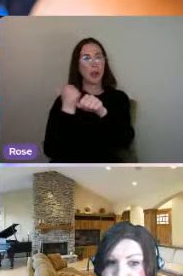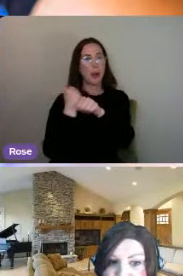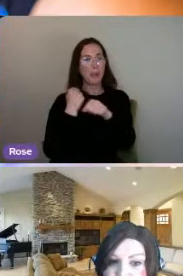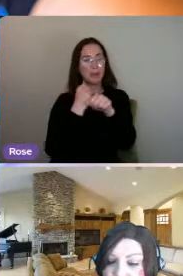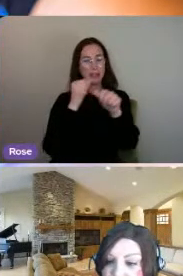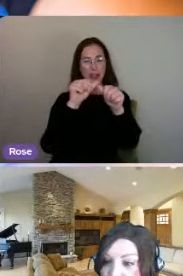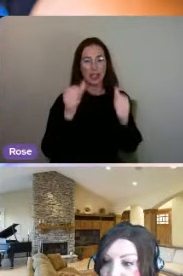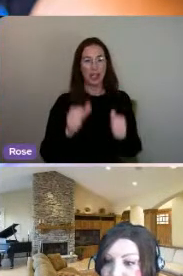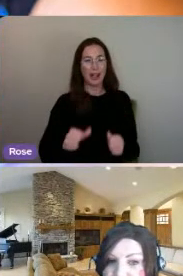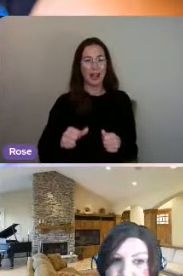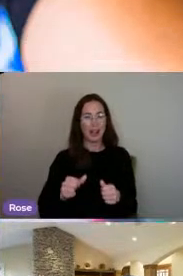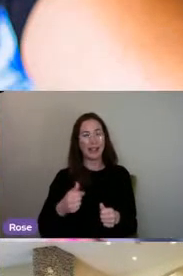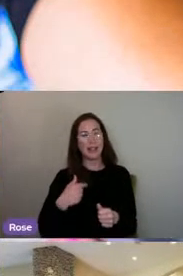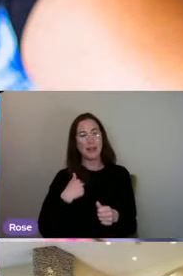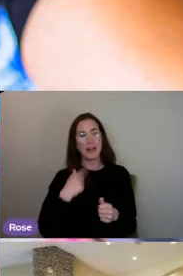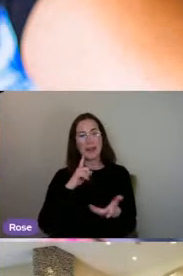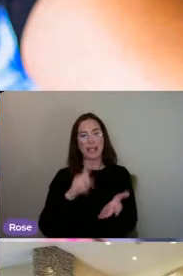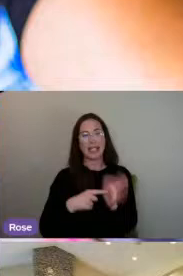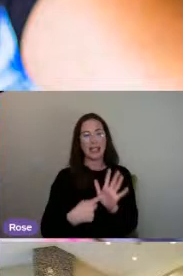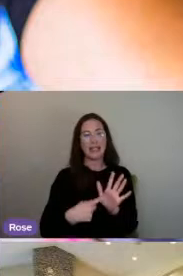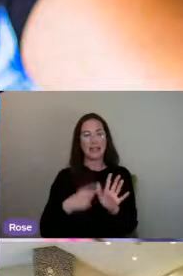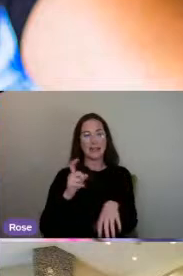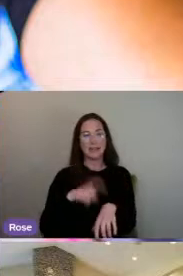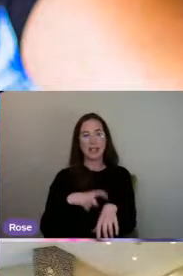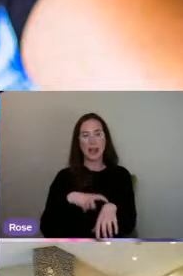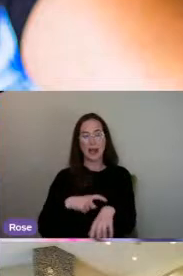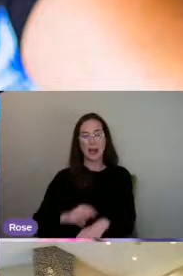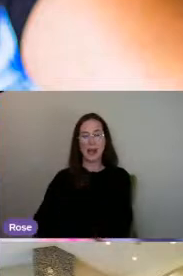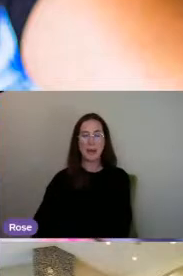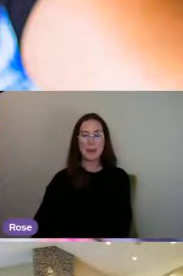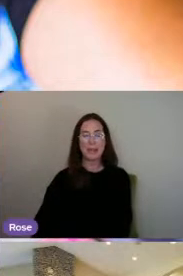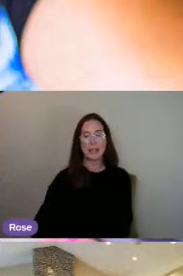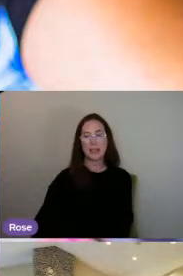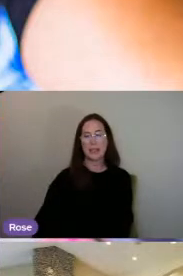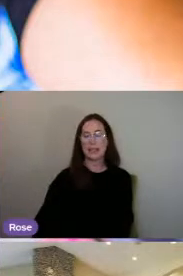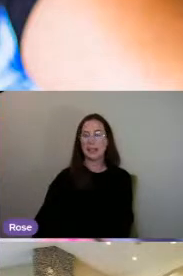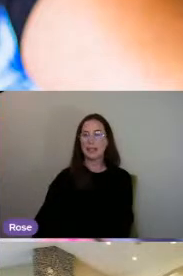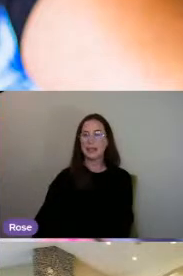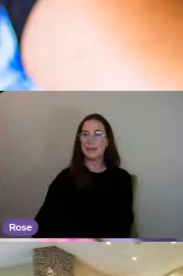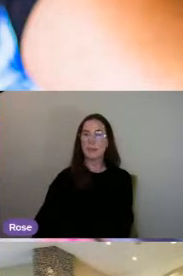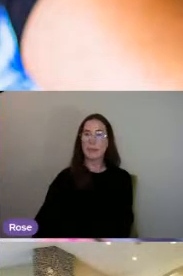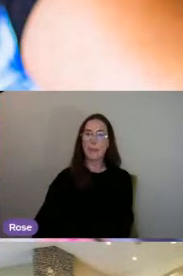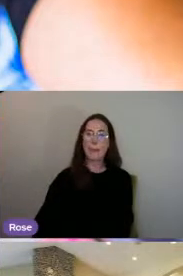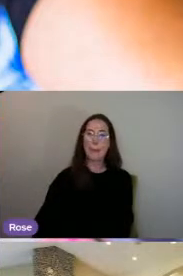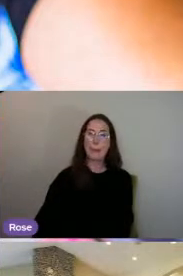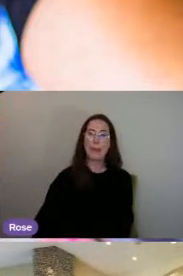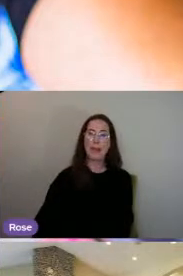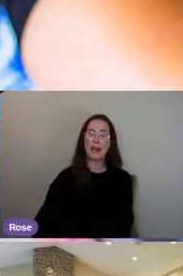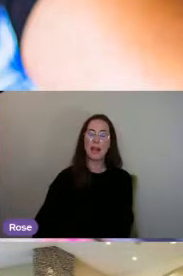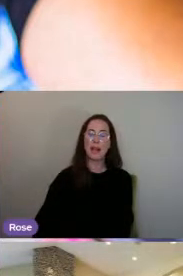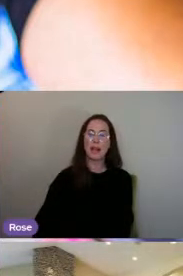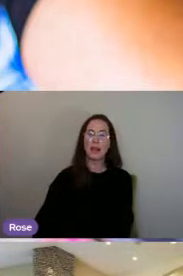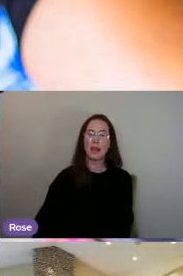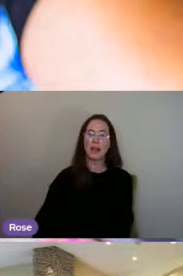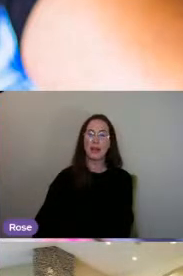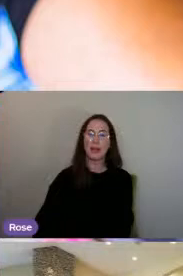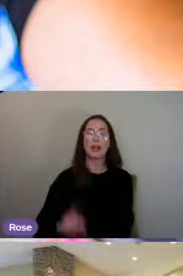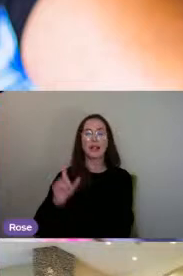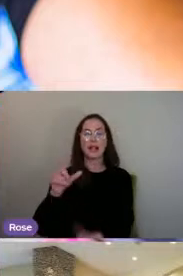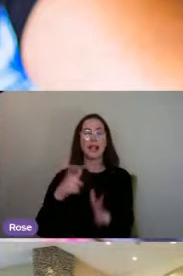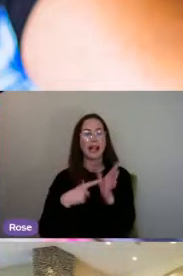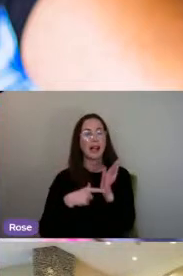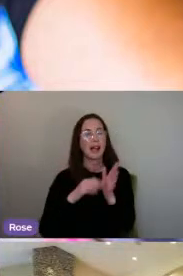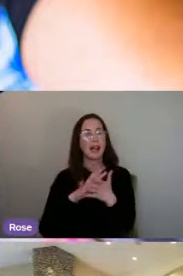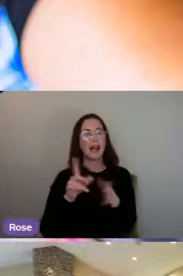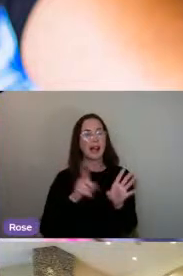that I want to actually give a bit more time to. So, what I'm going to say is, Cathy and Leslie, what I'll do is I will show your work